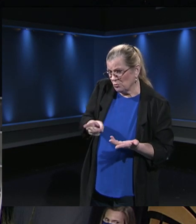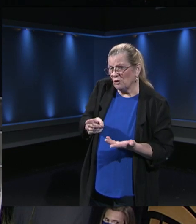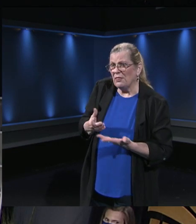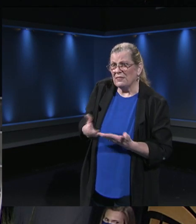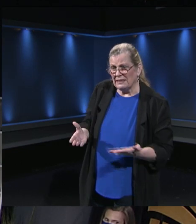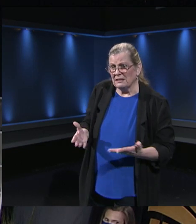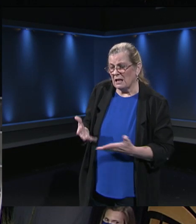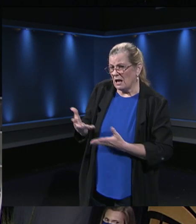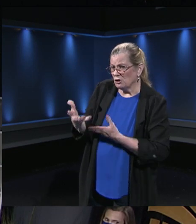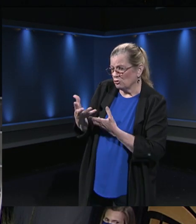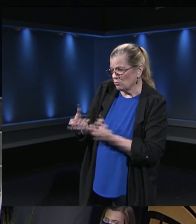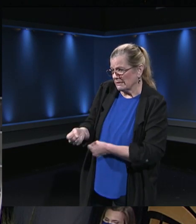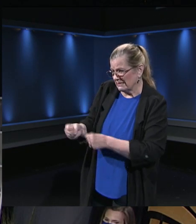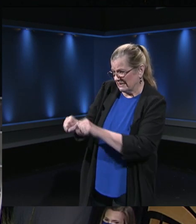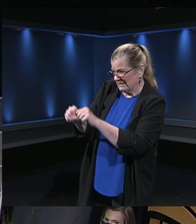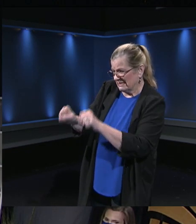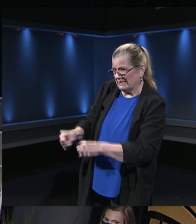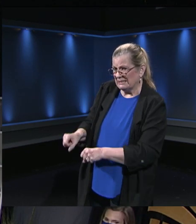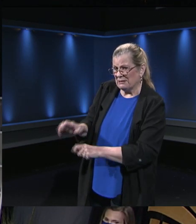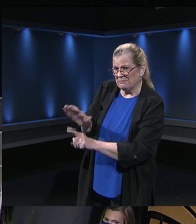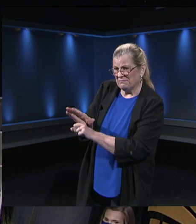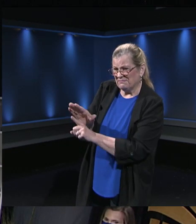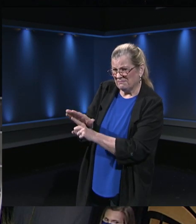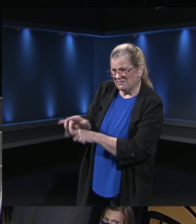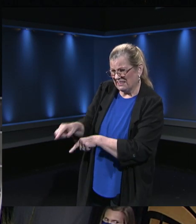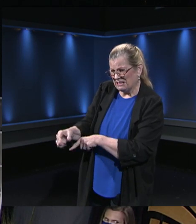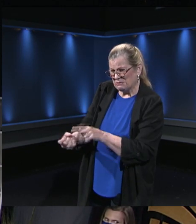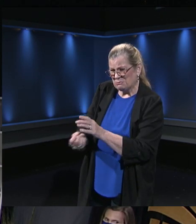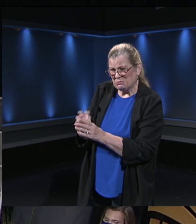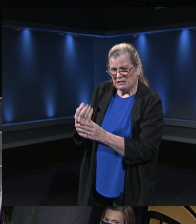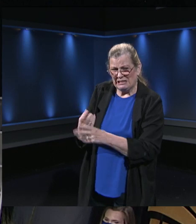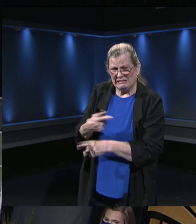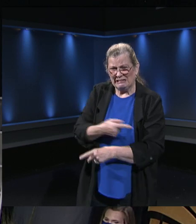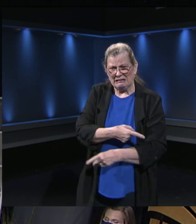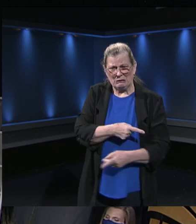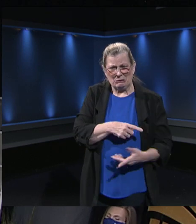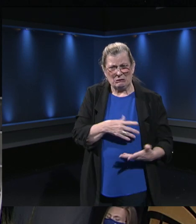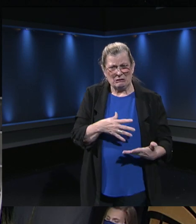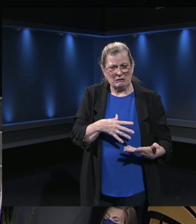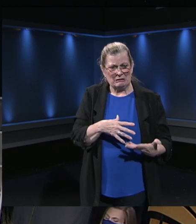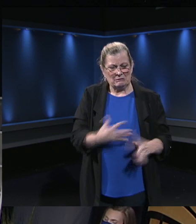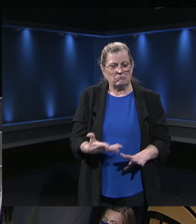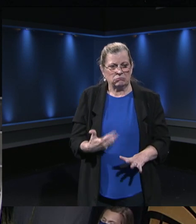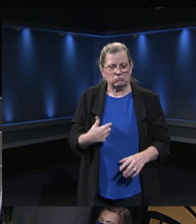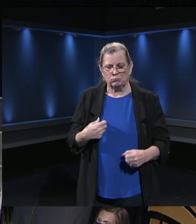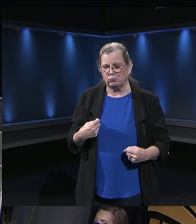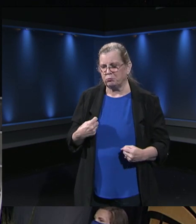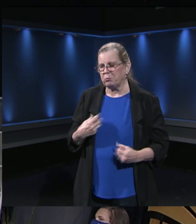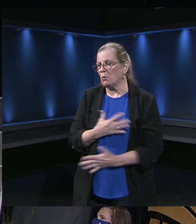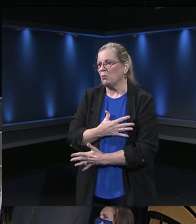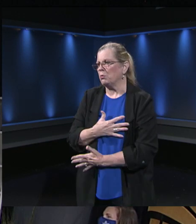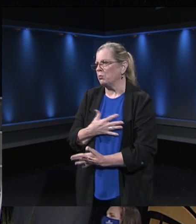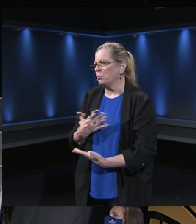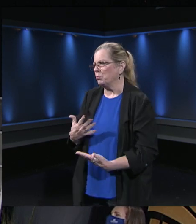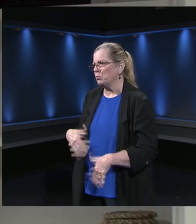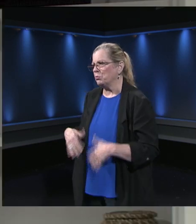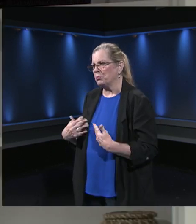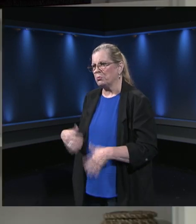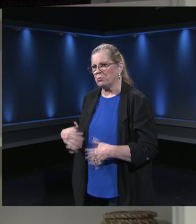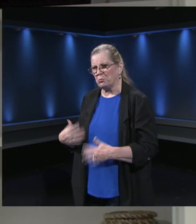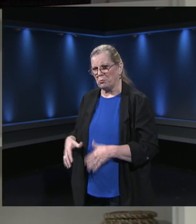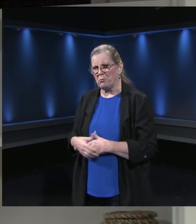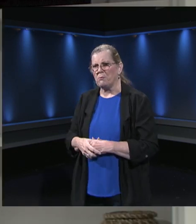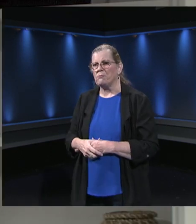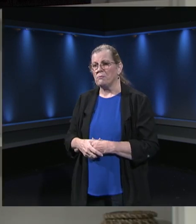system that last year kind of scared me to death? No, thank you, caller. And that's